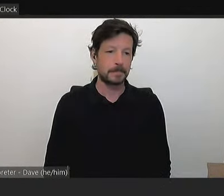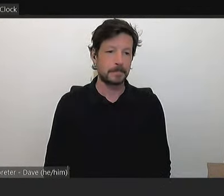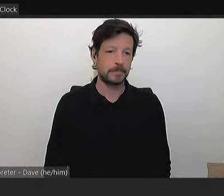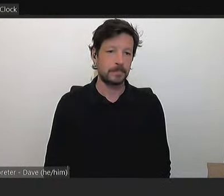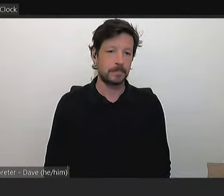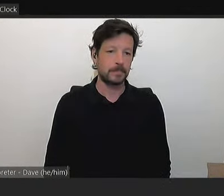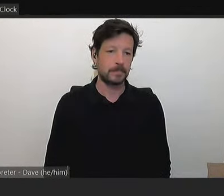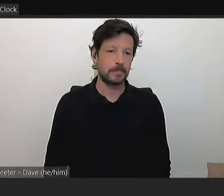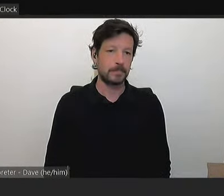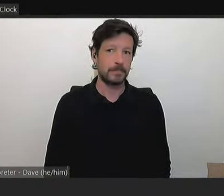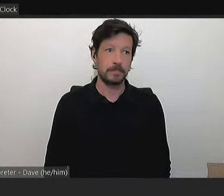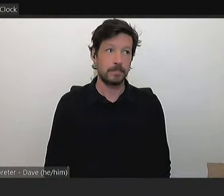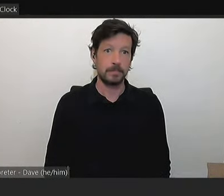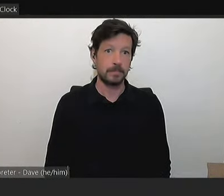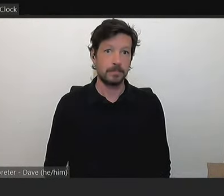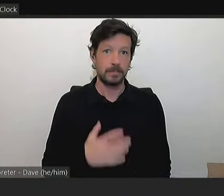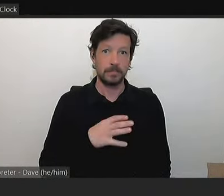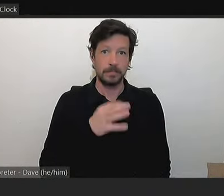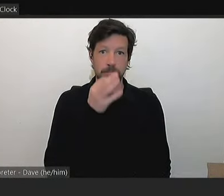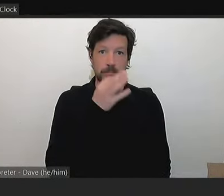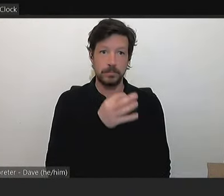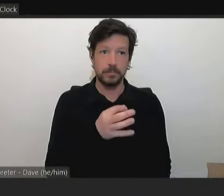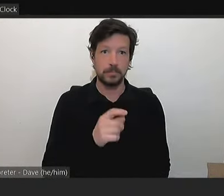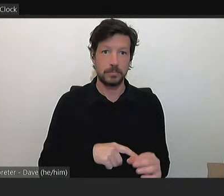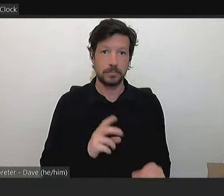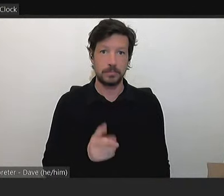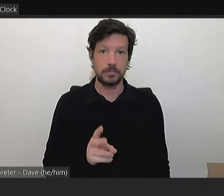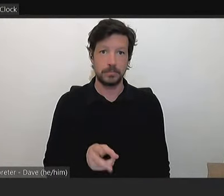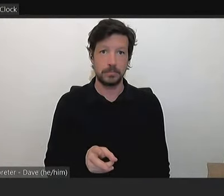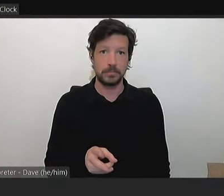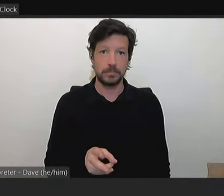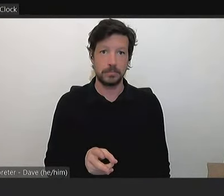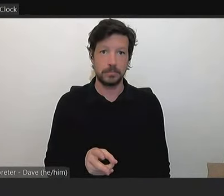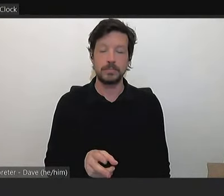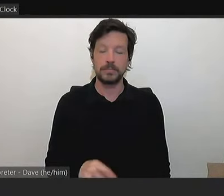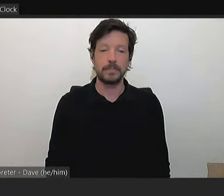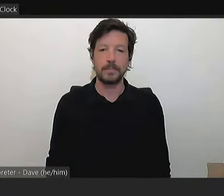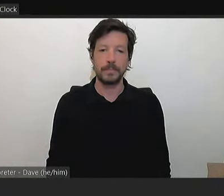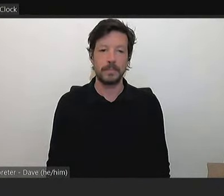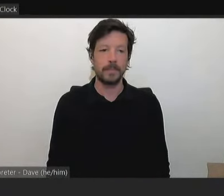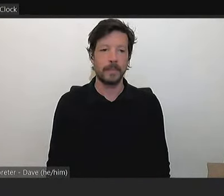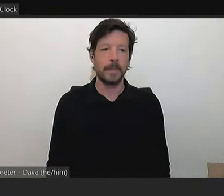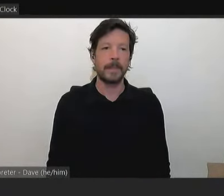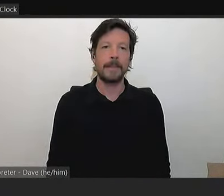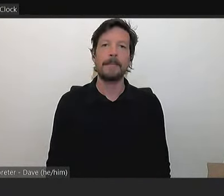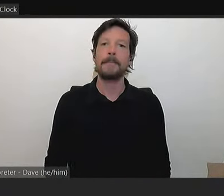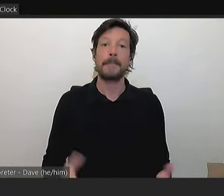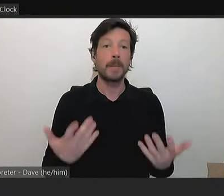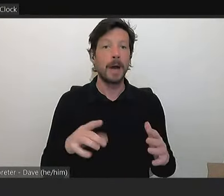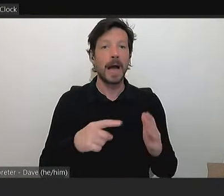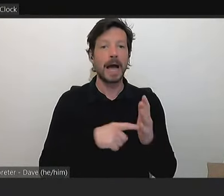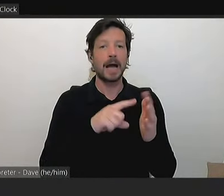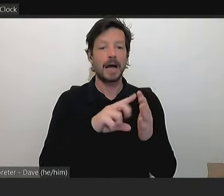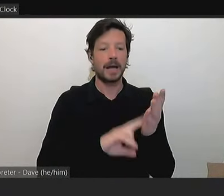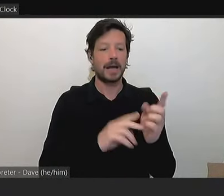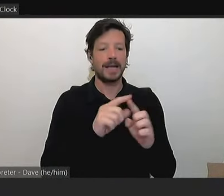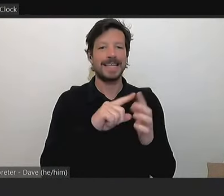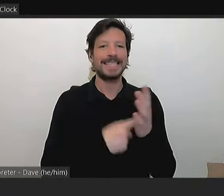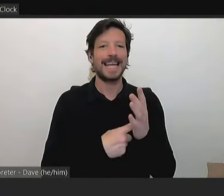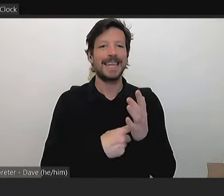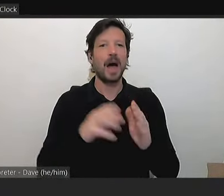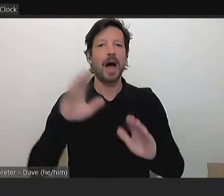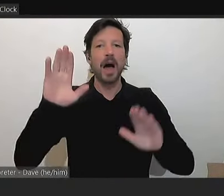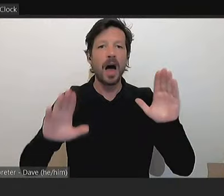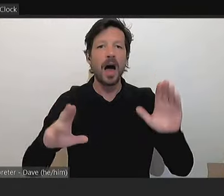Should I ask the question again, Meg? Thank you. I just wanted to ask if, um, Council's gone to tender for a golf architect because this